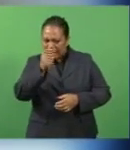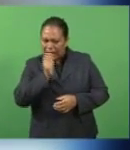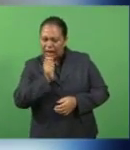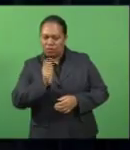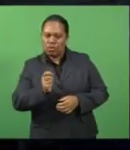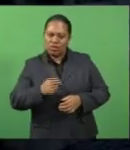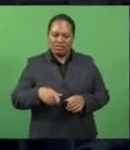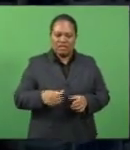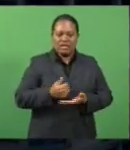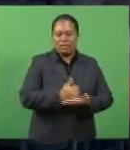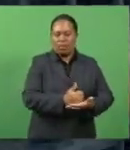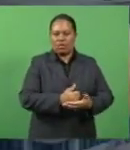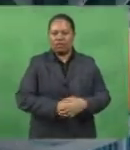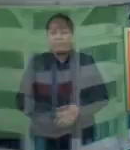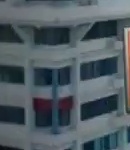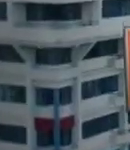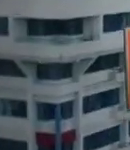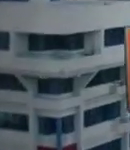know.